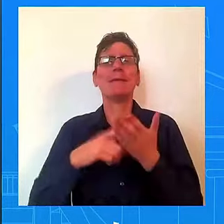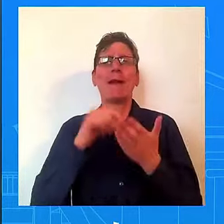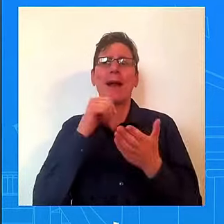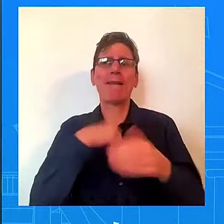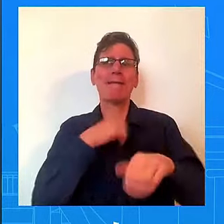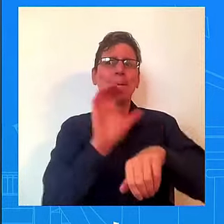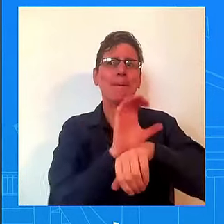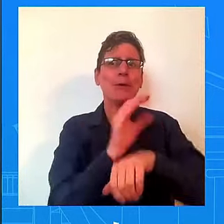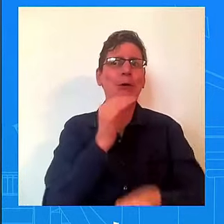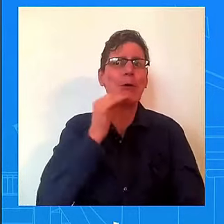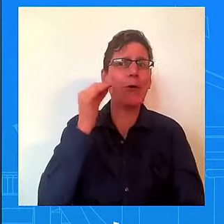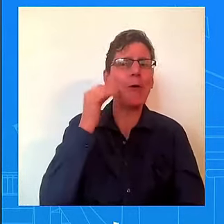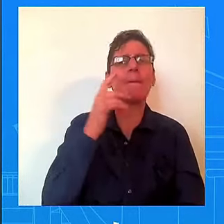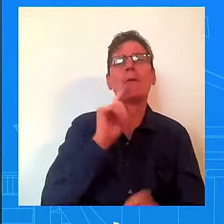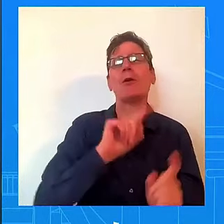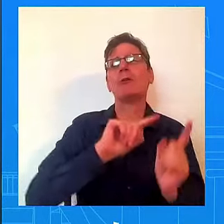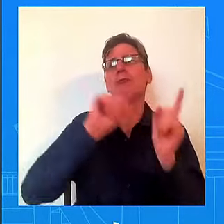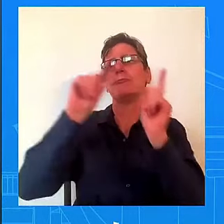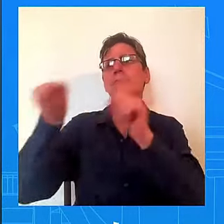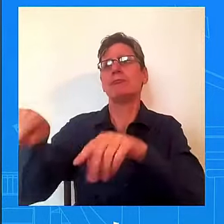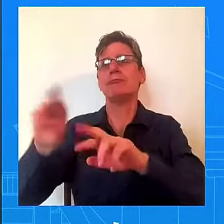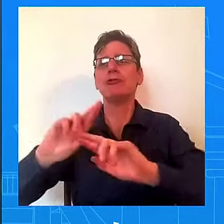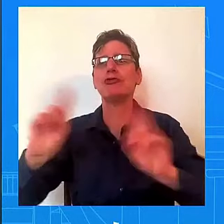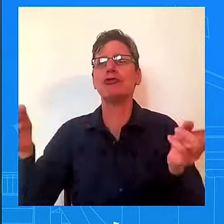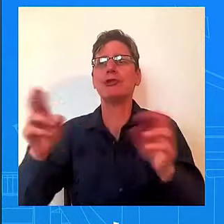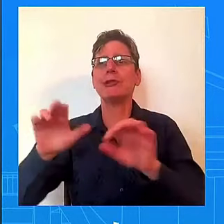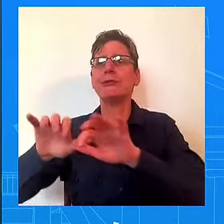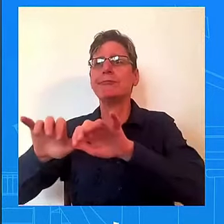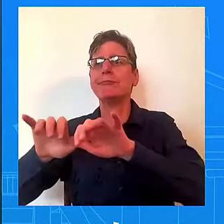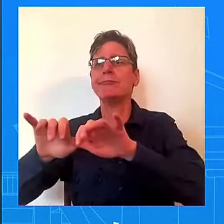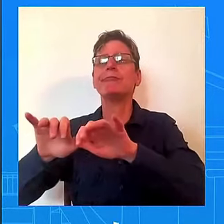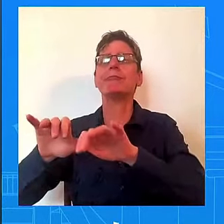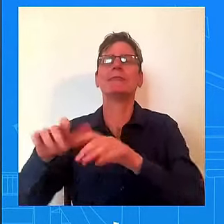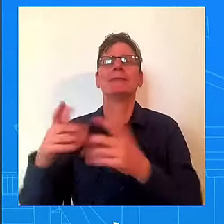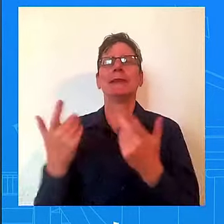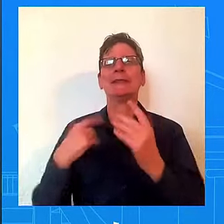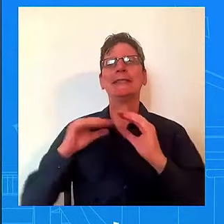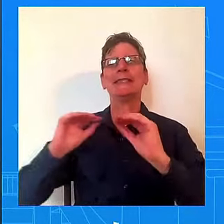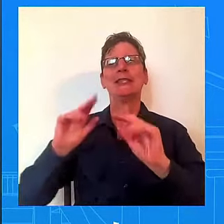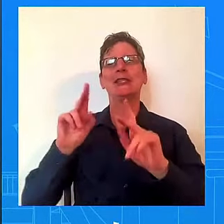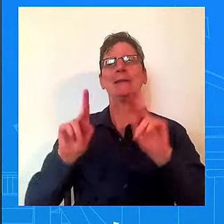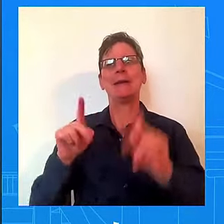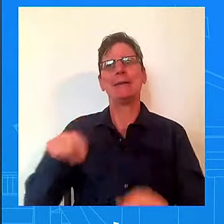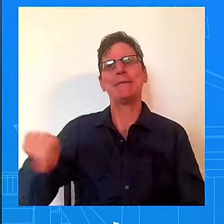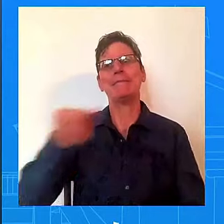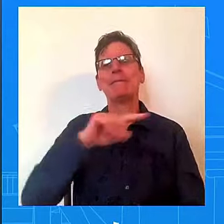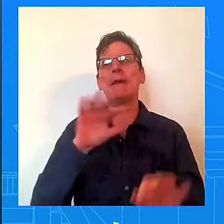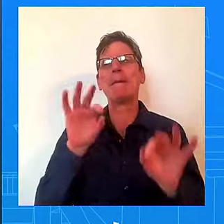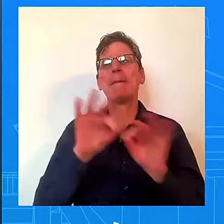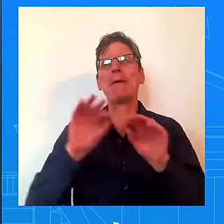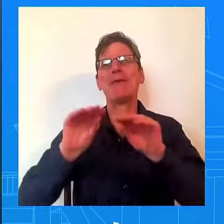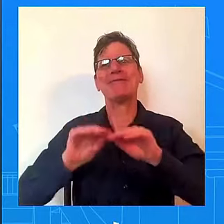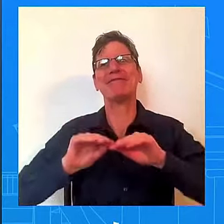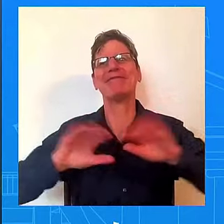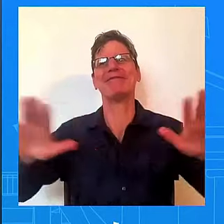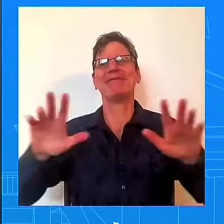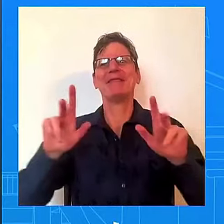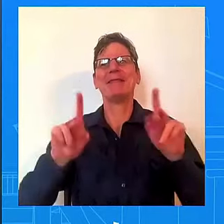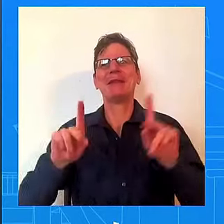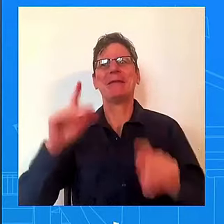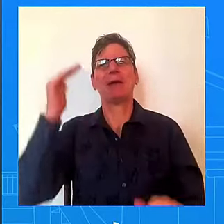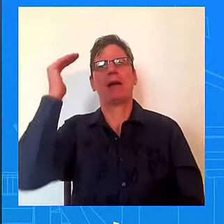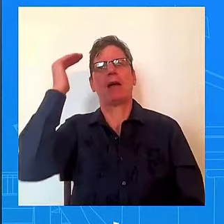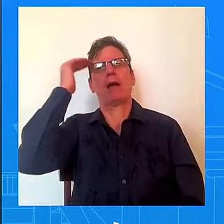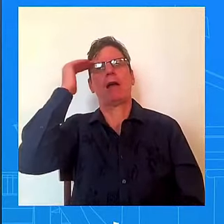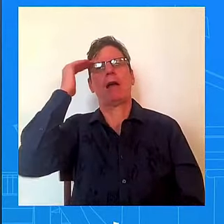really important part of governance. It's a really important part of making people believe that government can work for them. And so